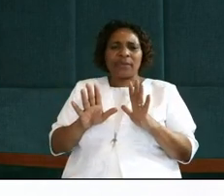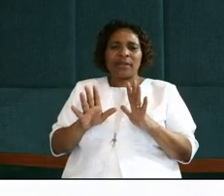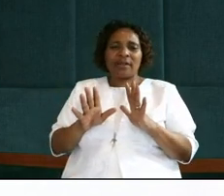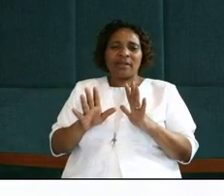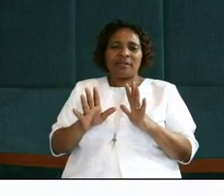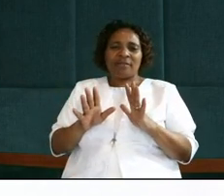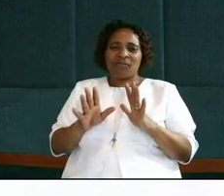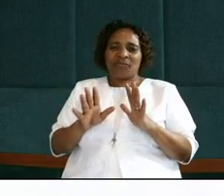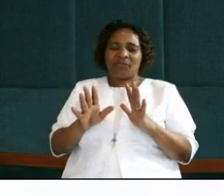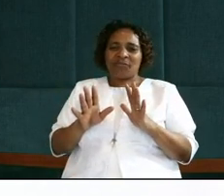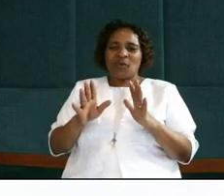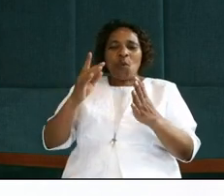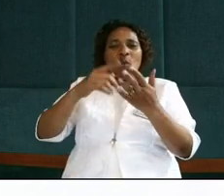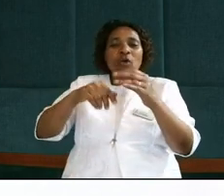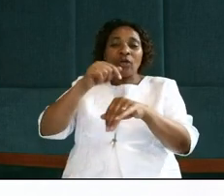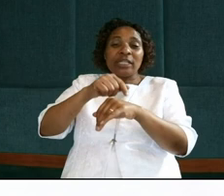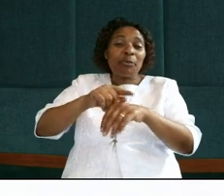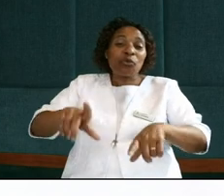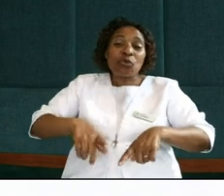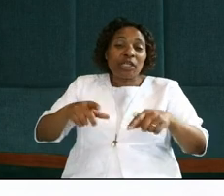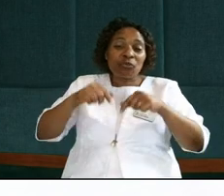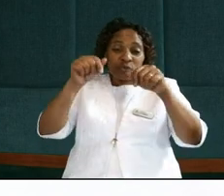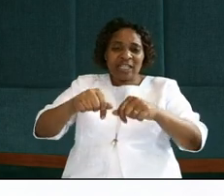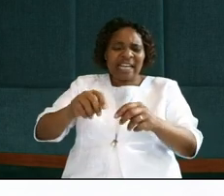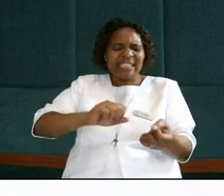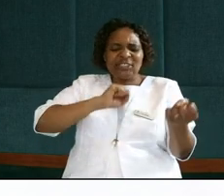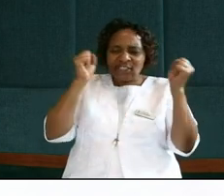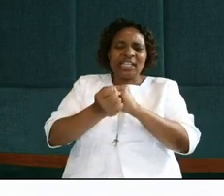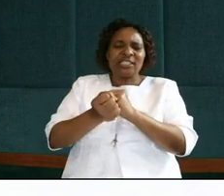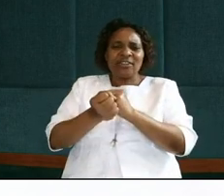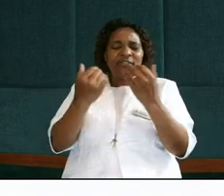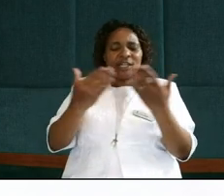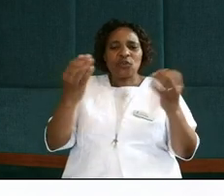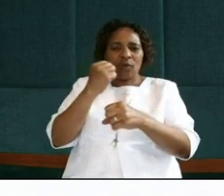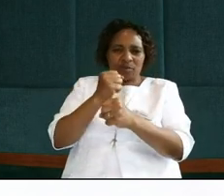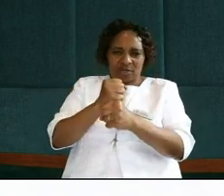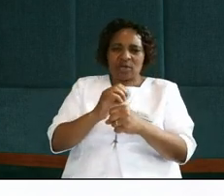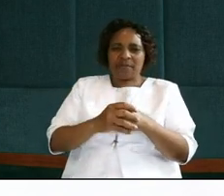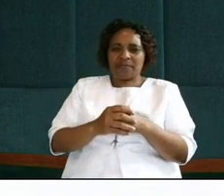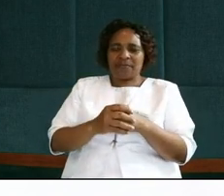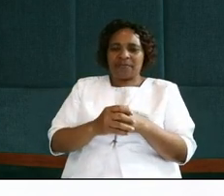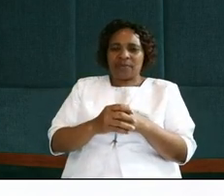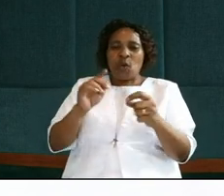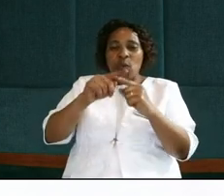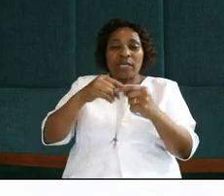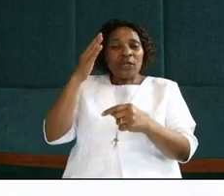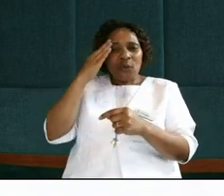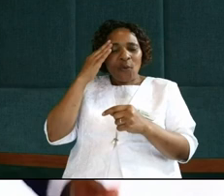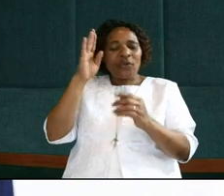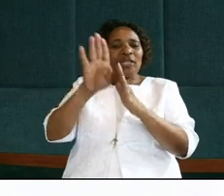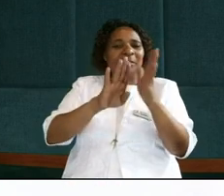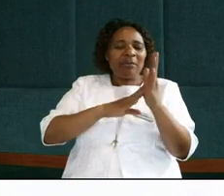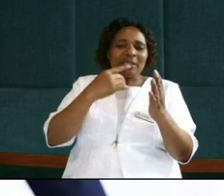how does the knowledge of what time you're living in today change your approach to the things of eternity? When he knew, the Bible says